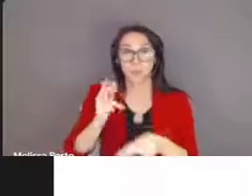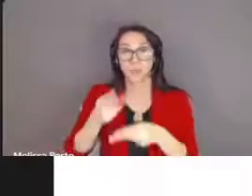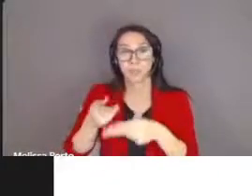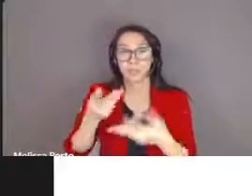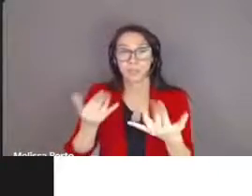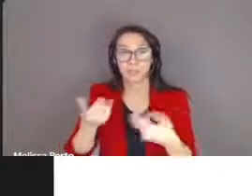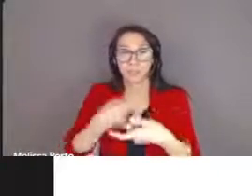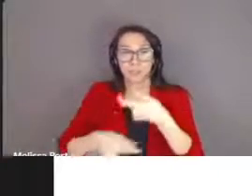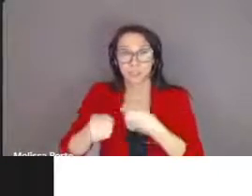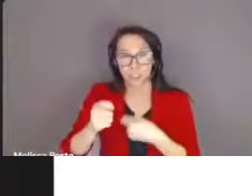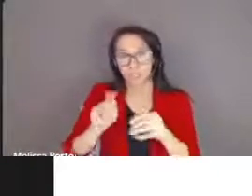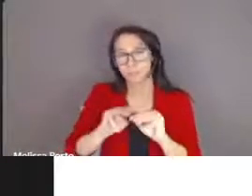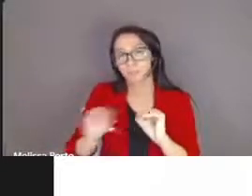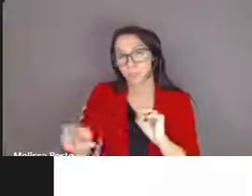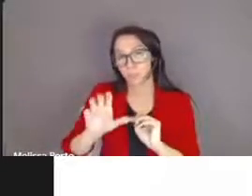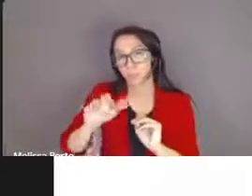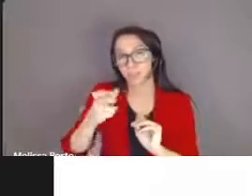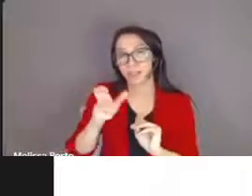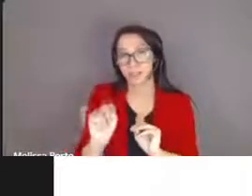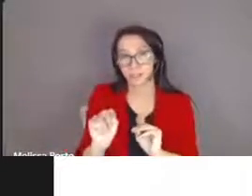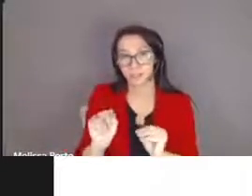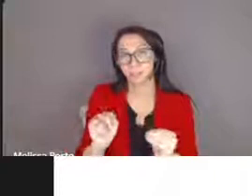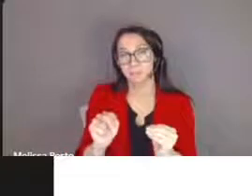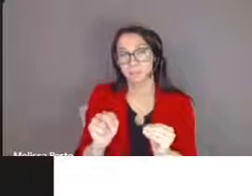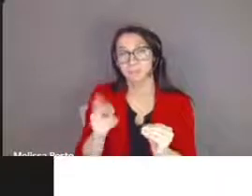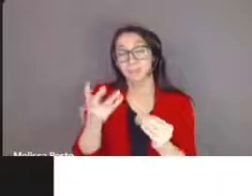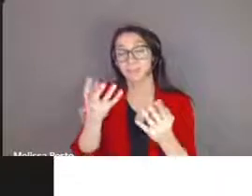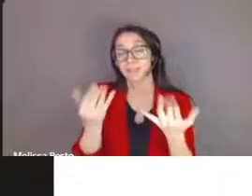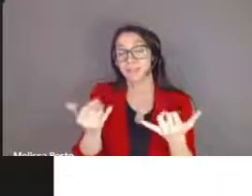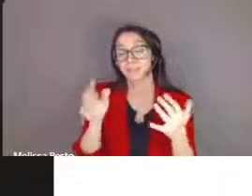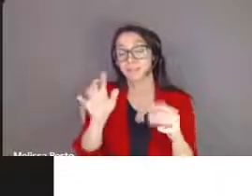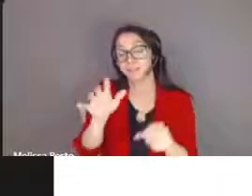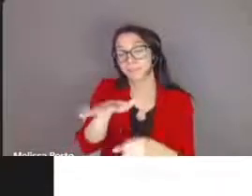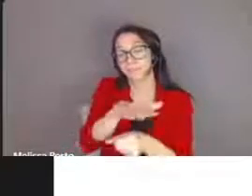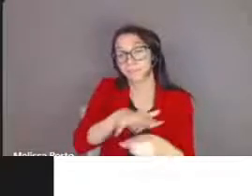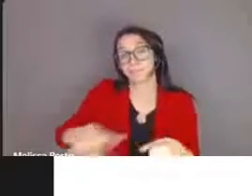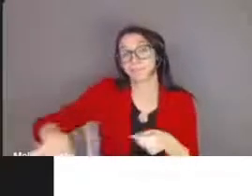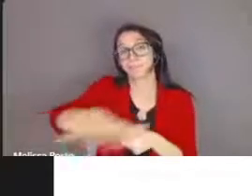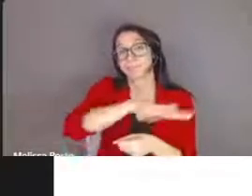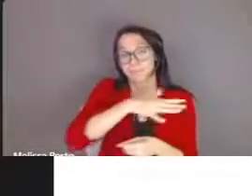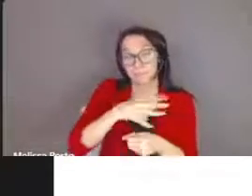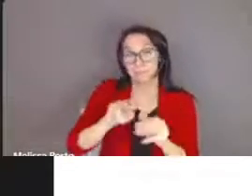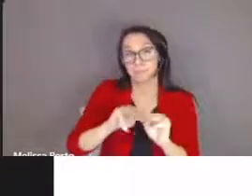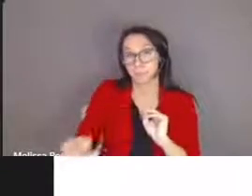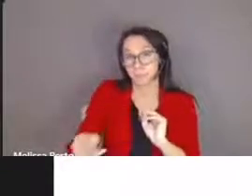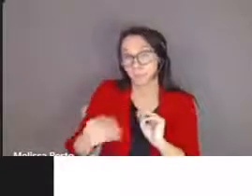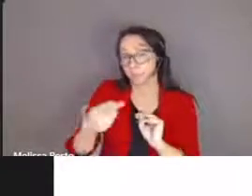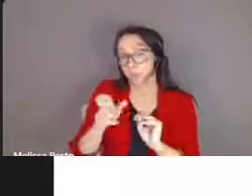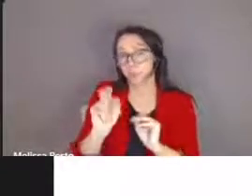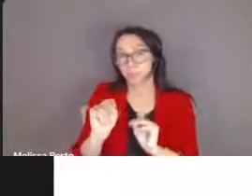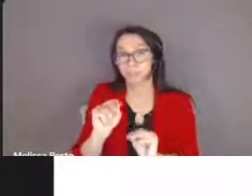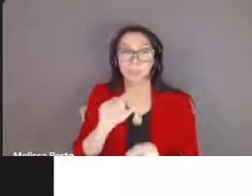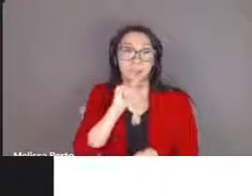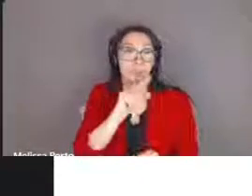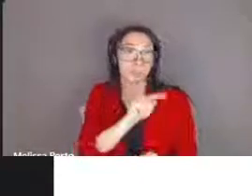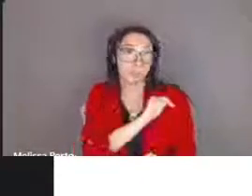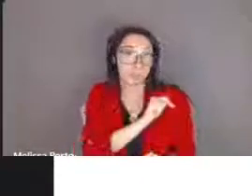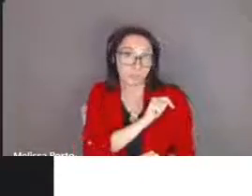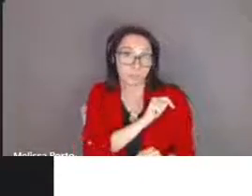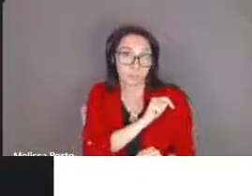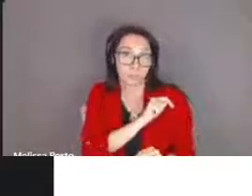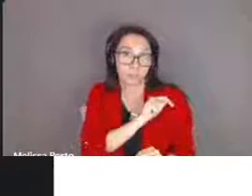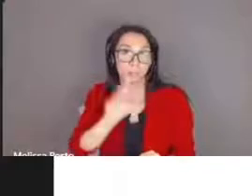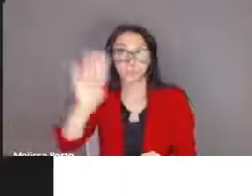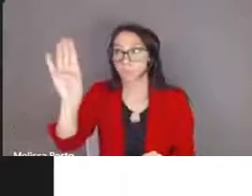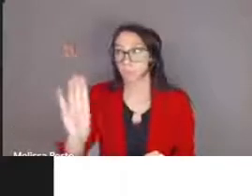milton and georgetown and acton and by the hamilton niagara haldeman brand home and community care support services for